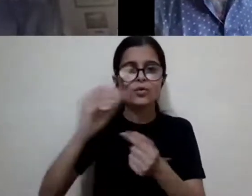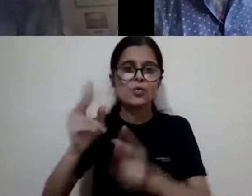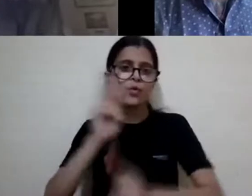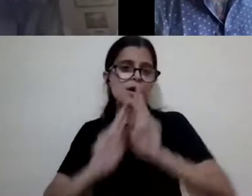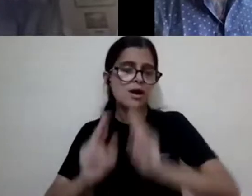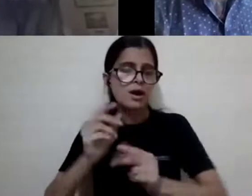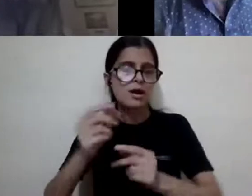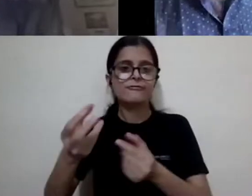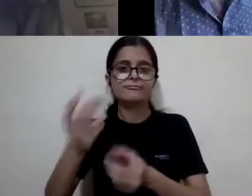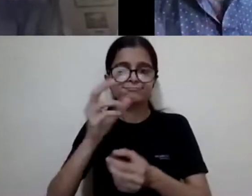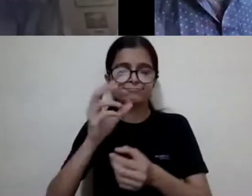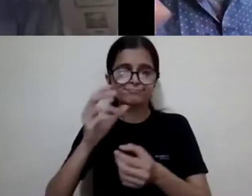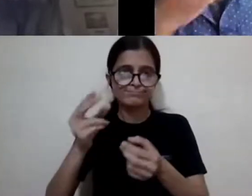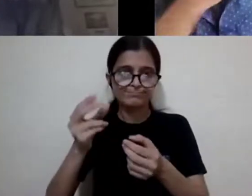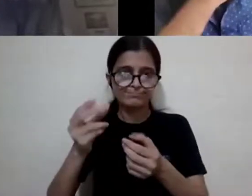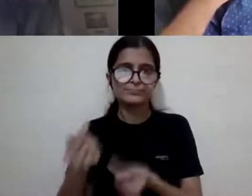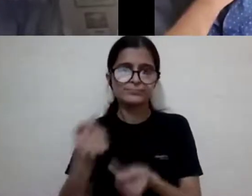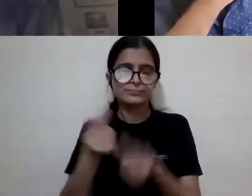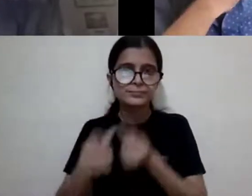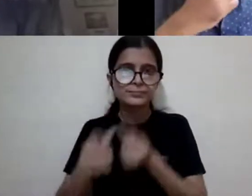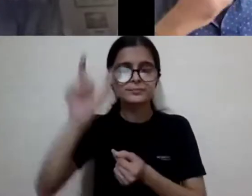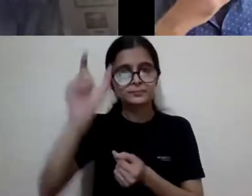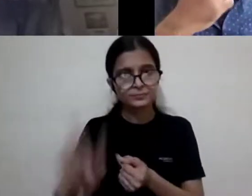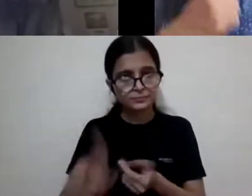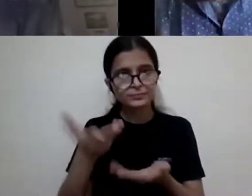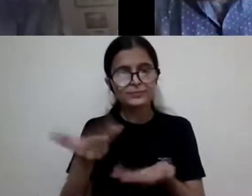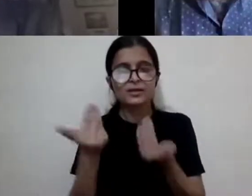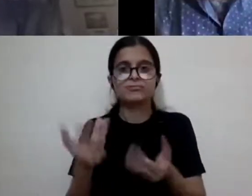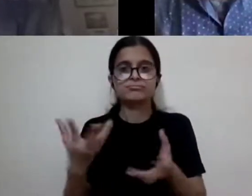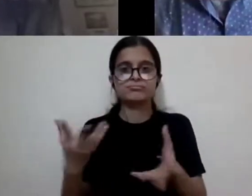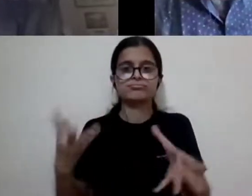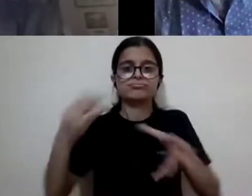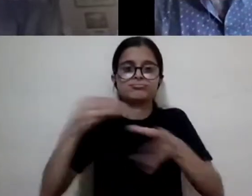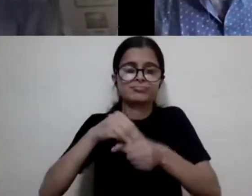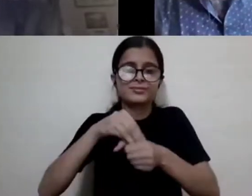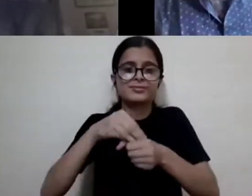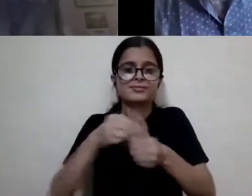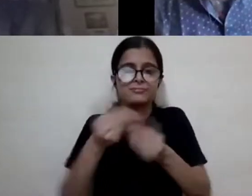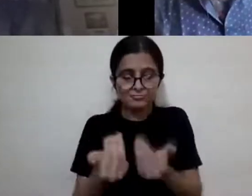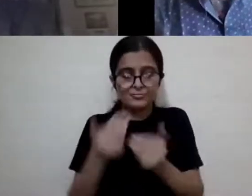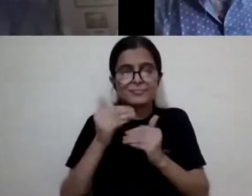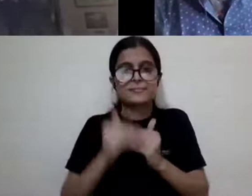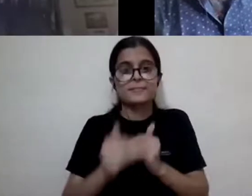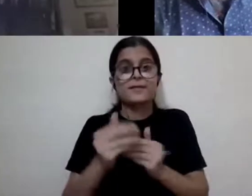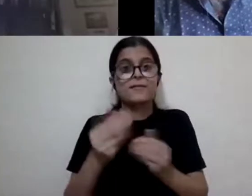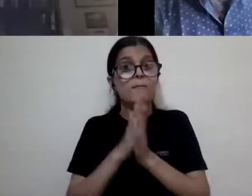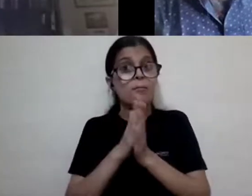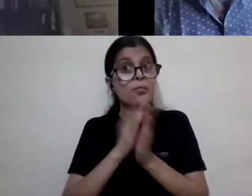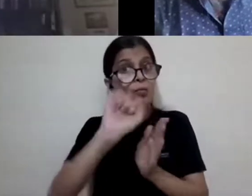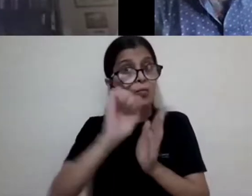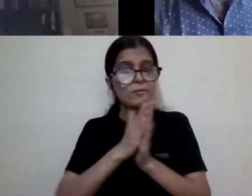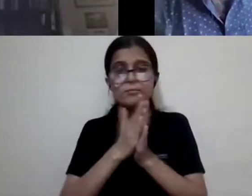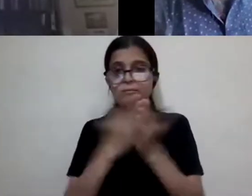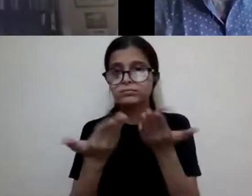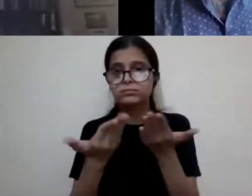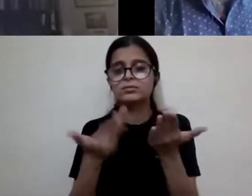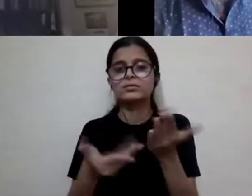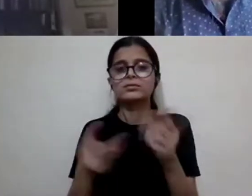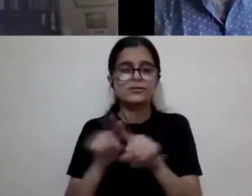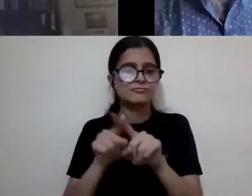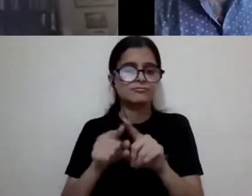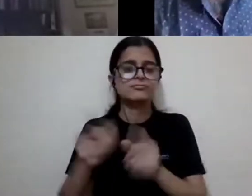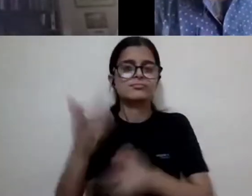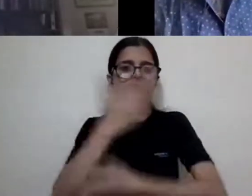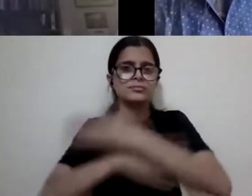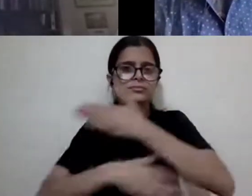But insofar as this current gathering is concerned, his book, Enforcing Normalcy, Disability, Deafness